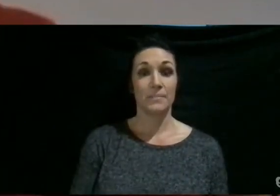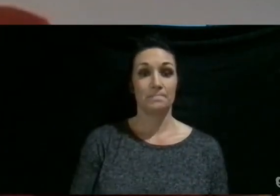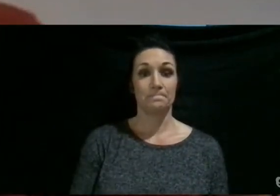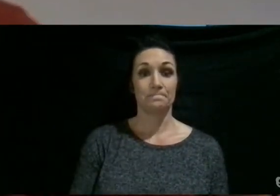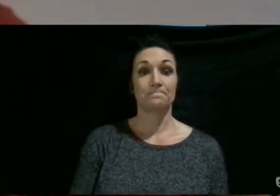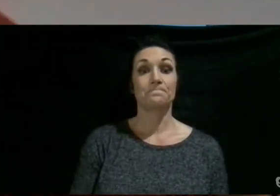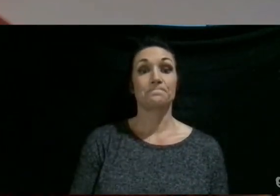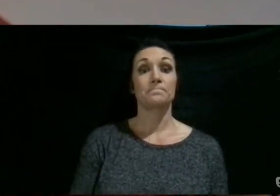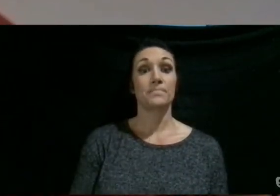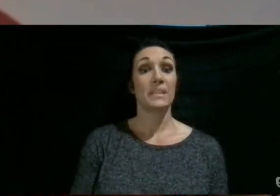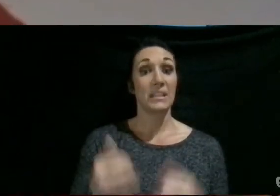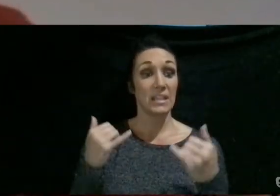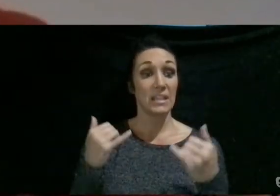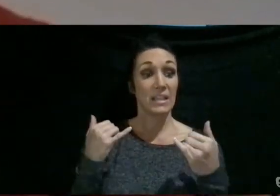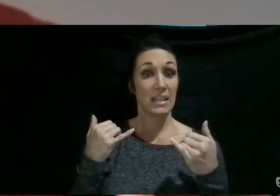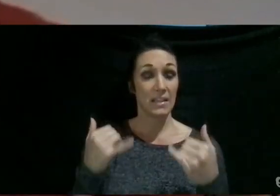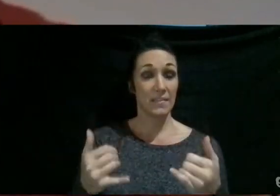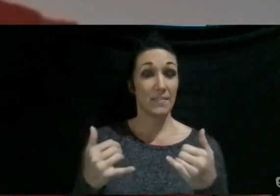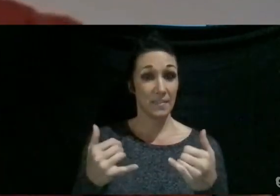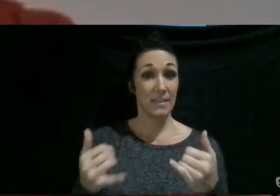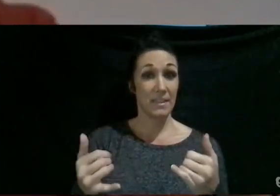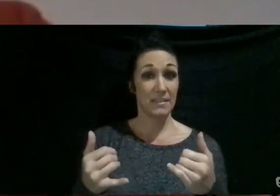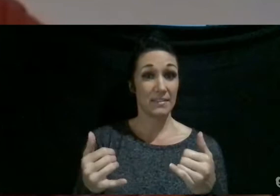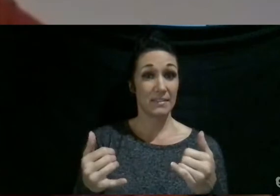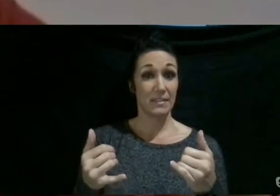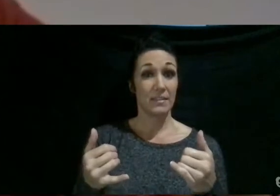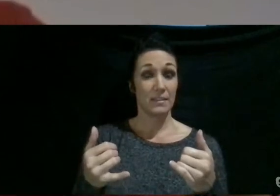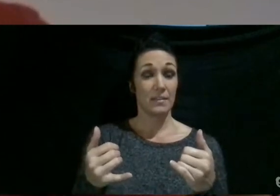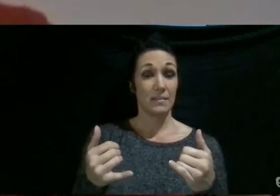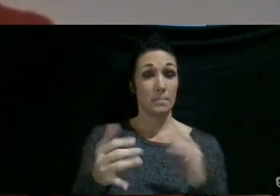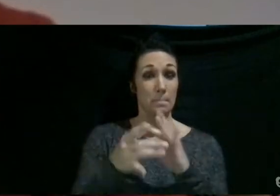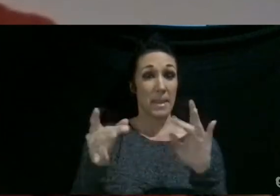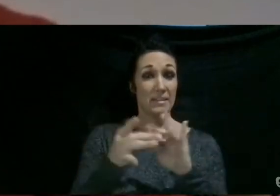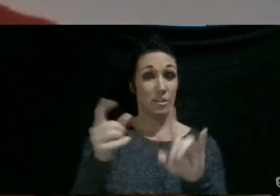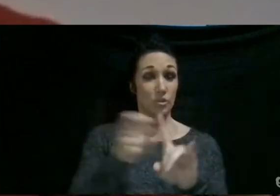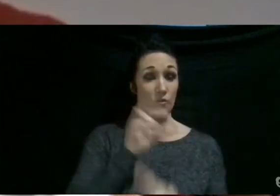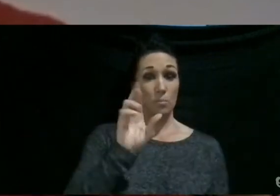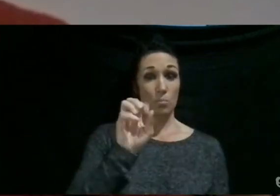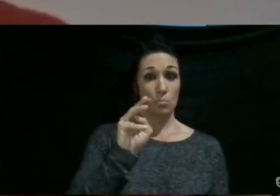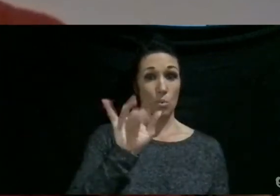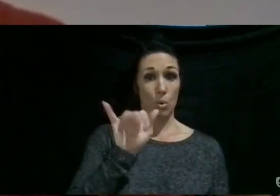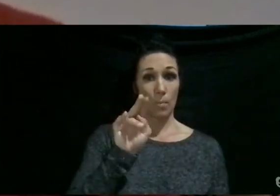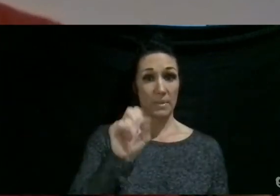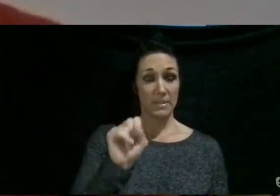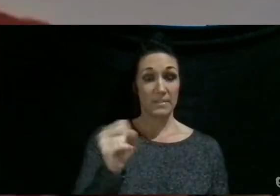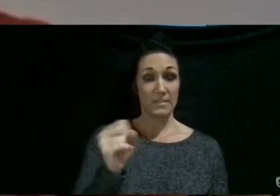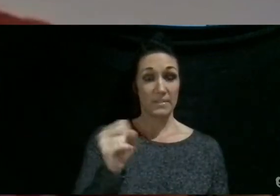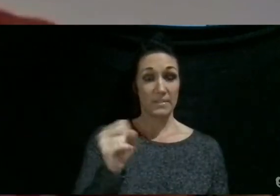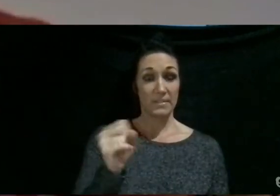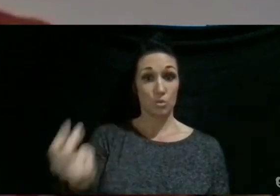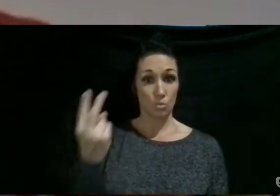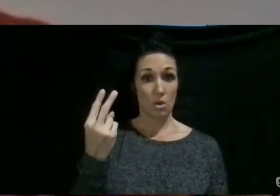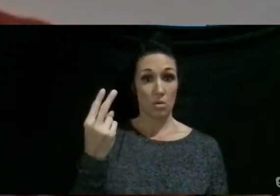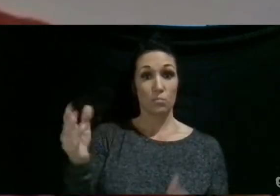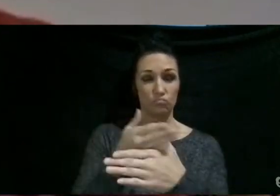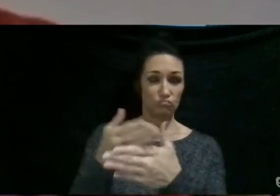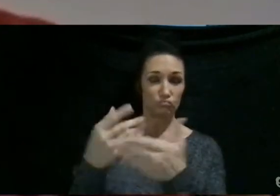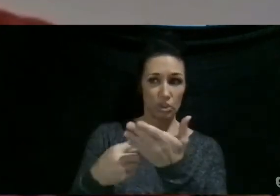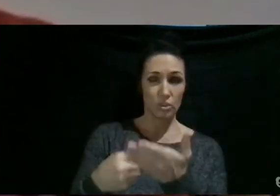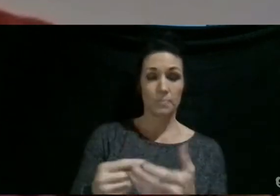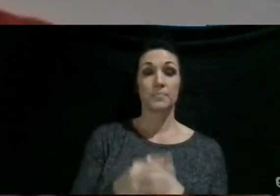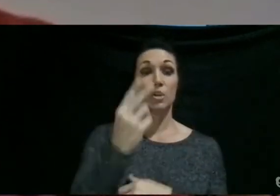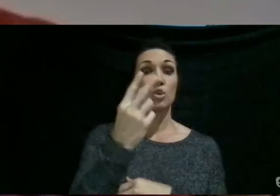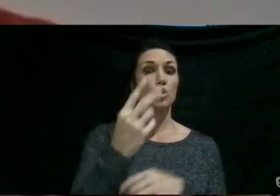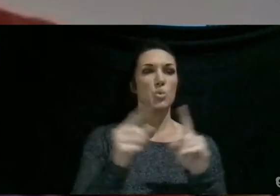I've been wrestling with this passage from Romans 12, so I wanted to read it to you and share a couple thoughts, and then we could talk about it a little bit. I'm going to read it in two different